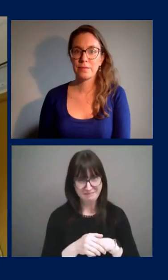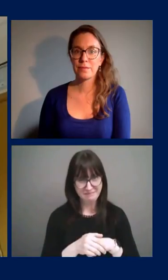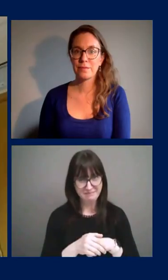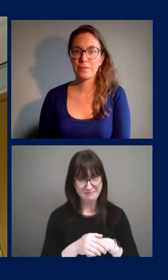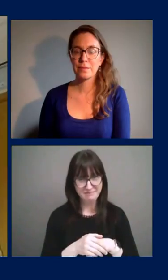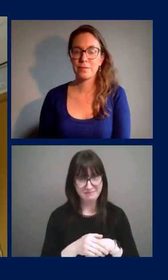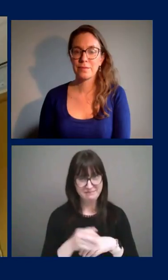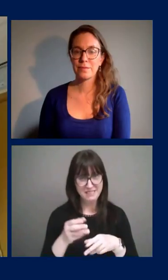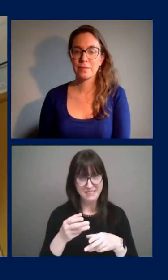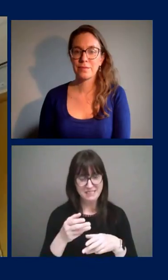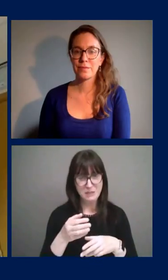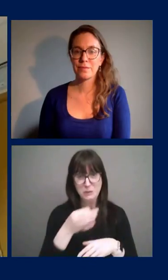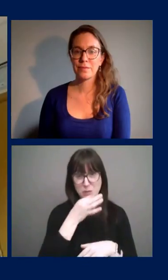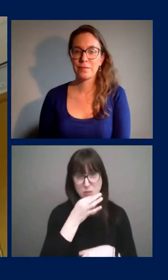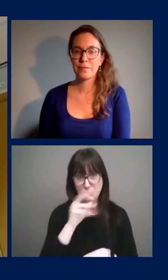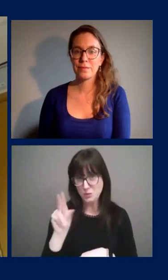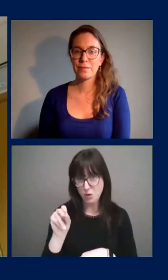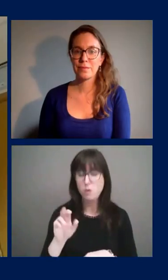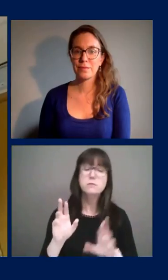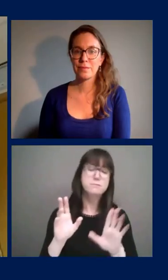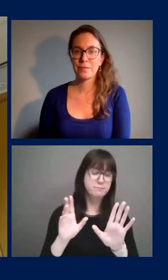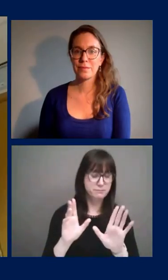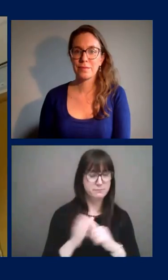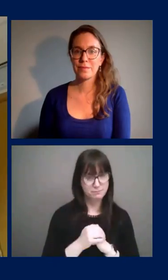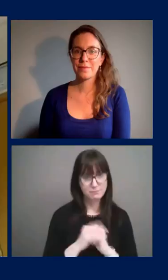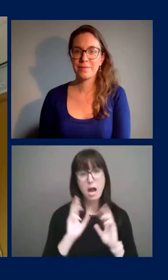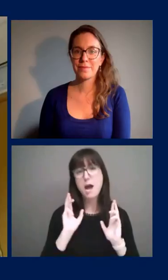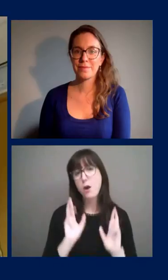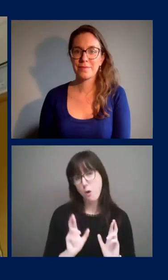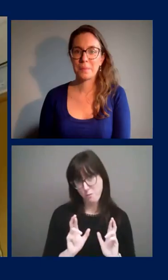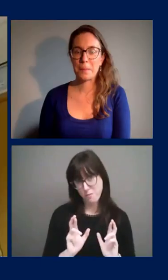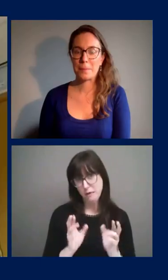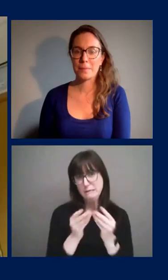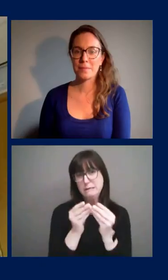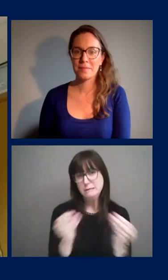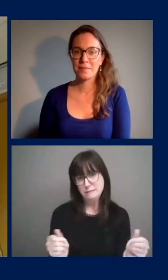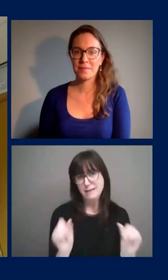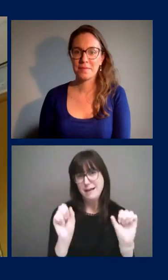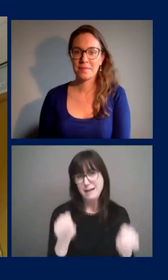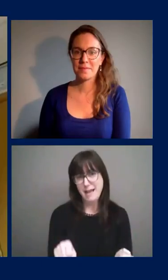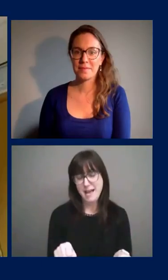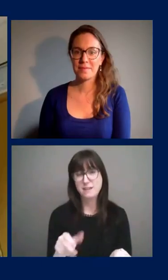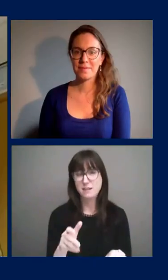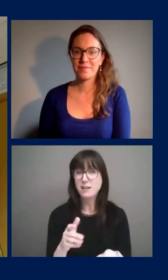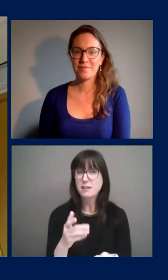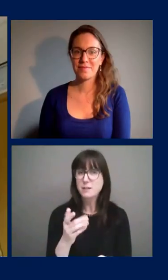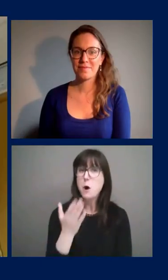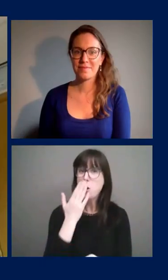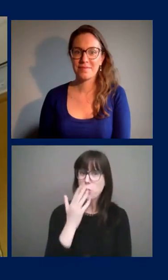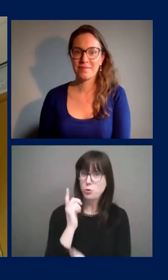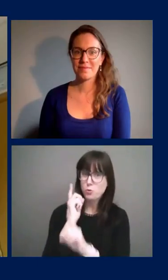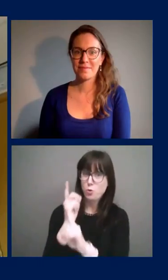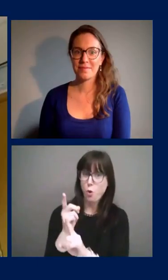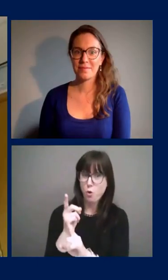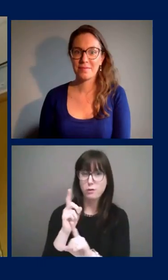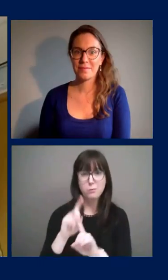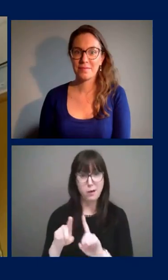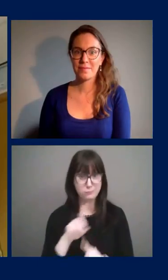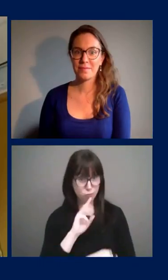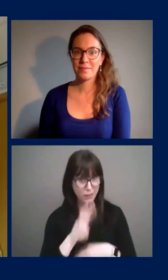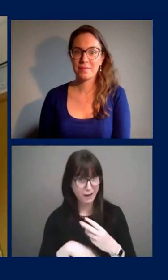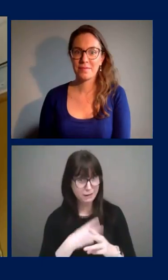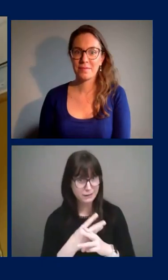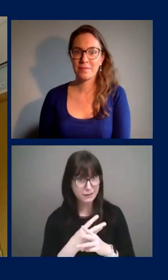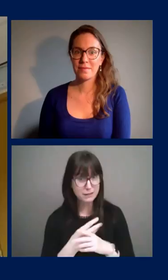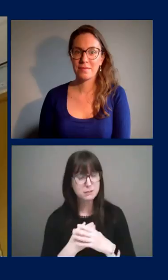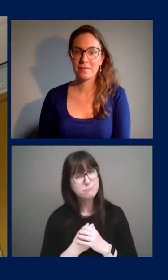I, hope we can, you know, I, I'm not gonna, uh, you know, I, let's strive for that, but, but realistically, um, you